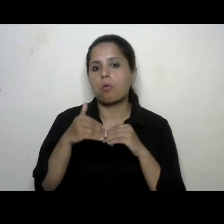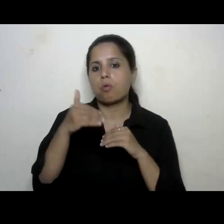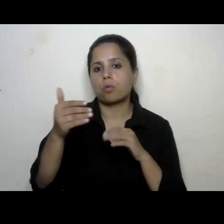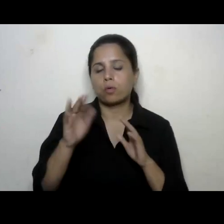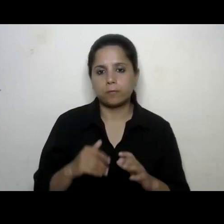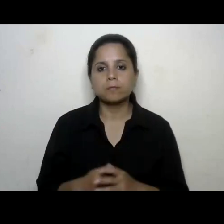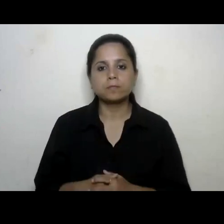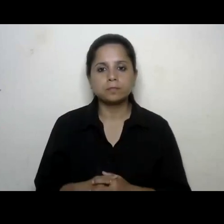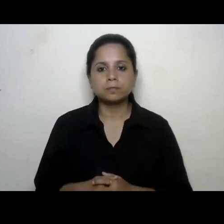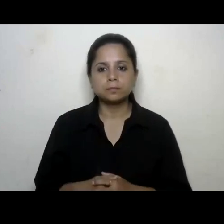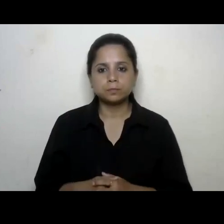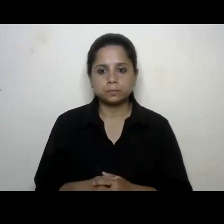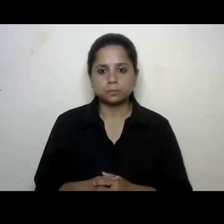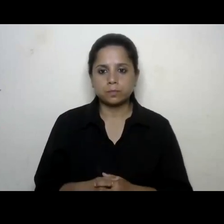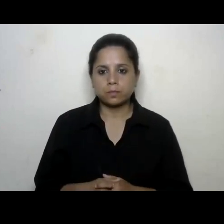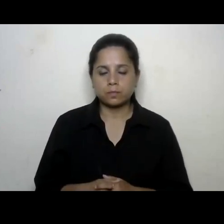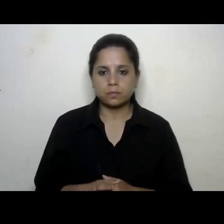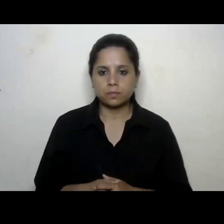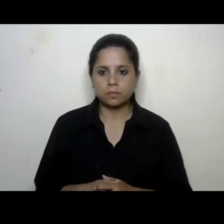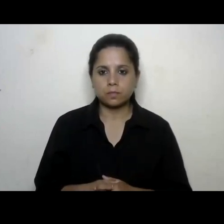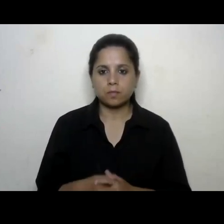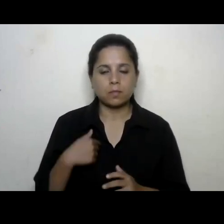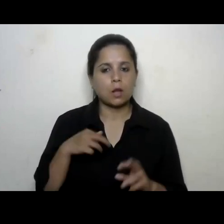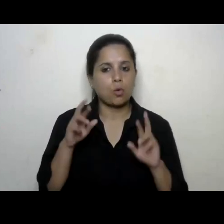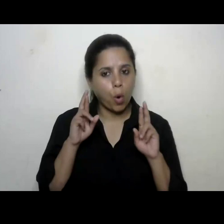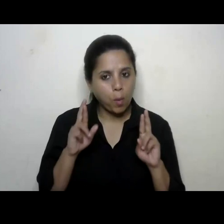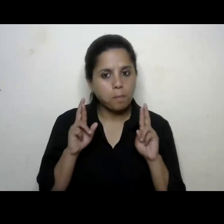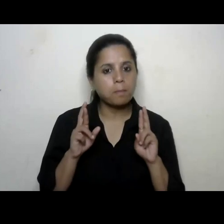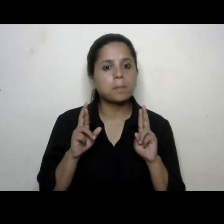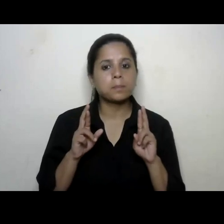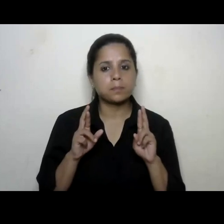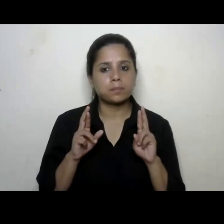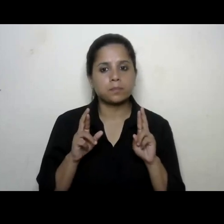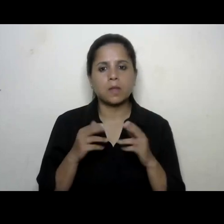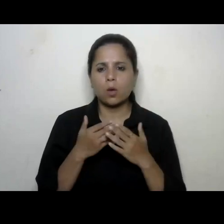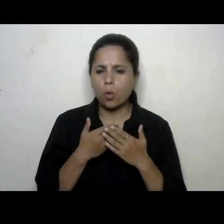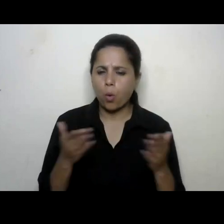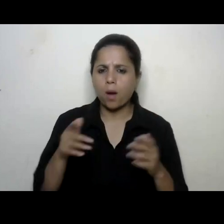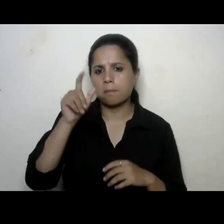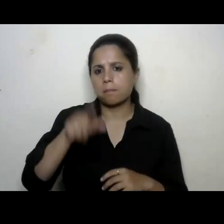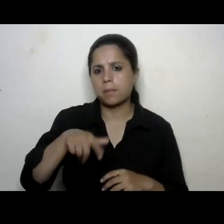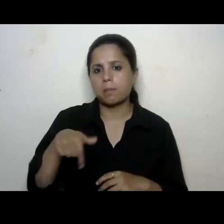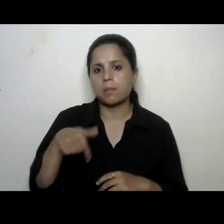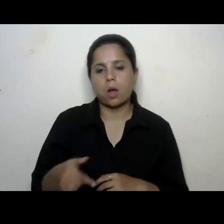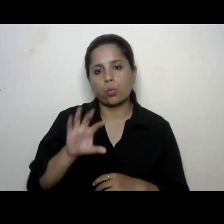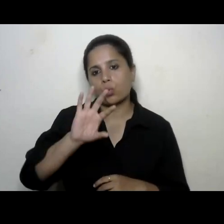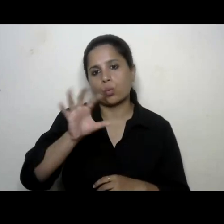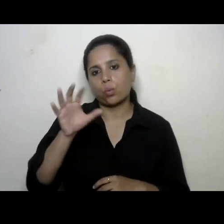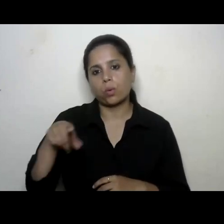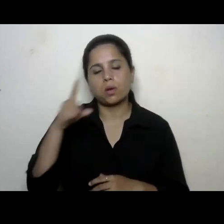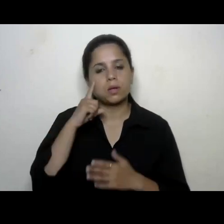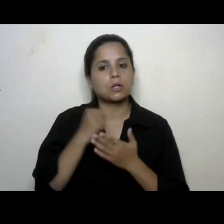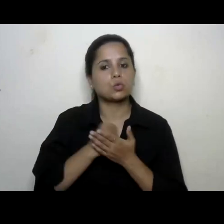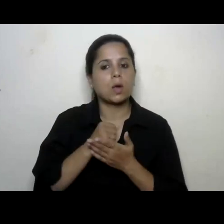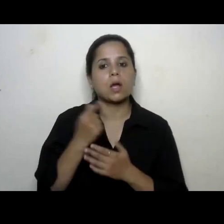And so we hope that every citizen of this country will try to